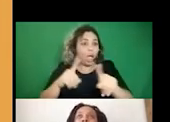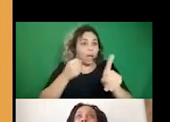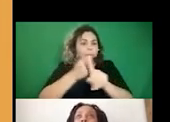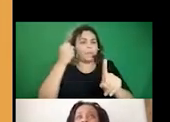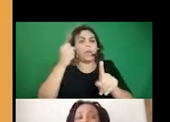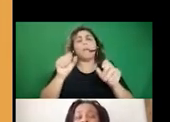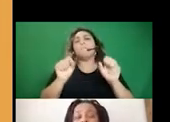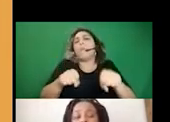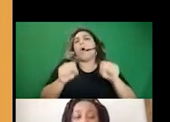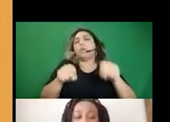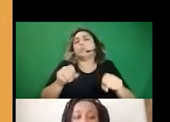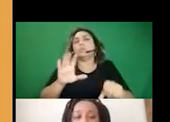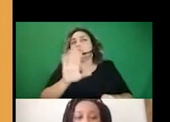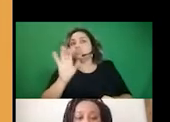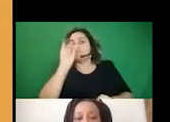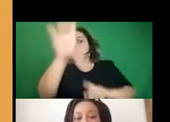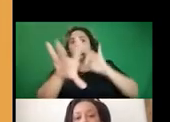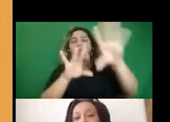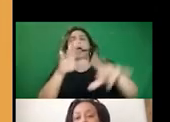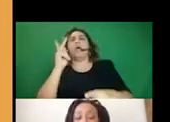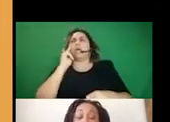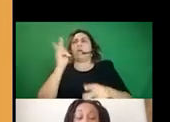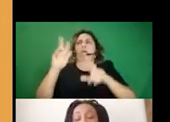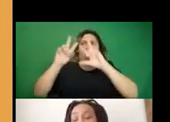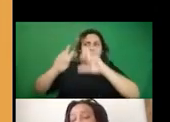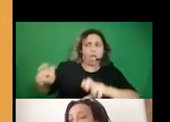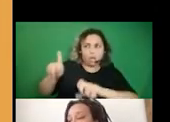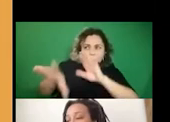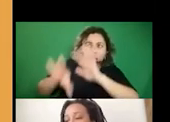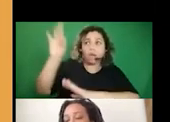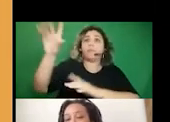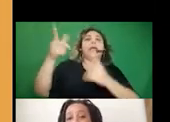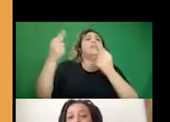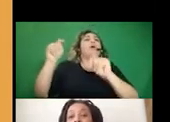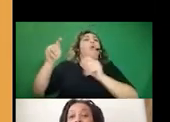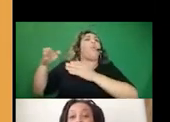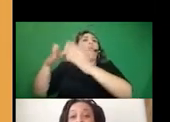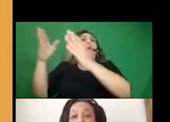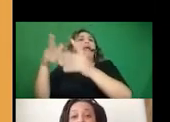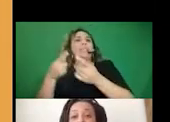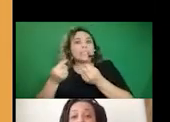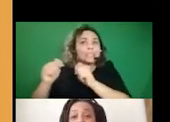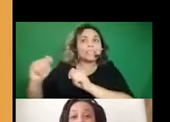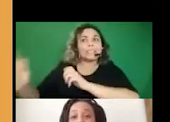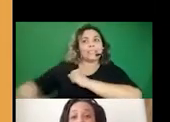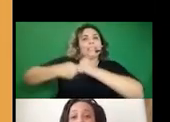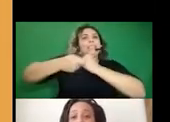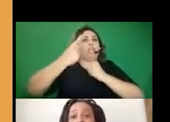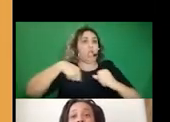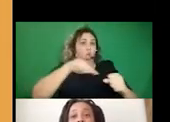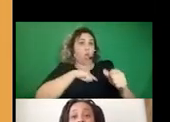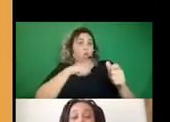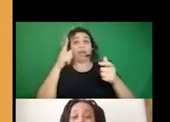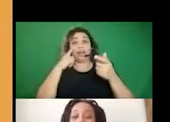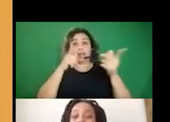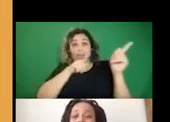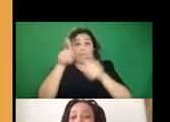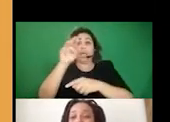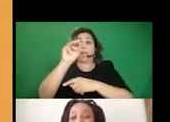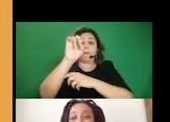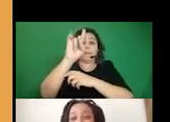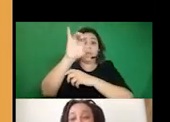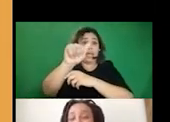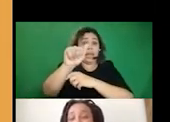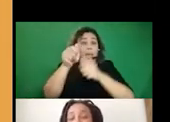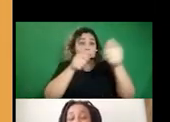uh, possible like jumping off point for how we assess these sorts of tactics. And I really encourage people to go to the manipulation media manipulation